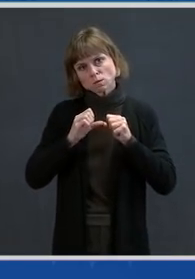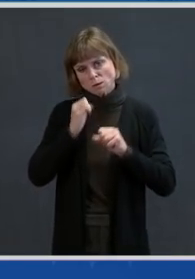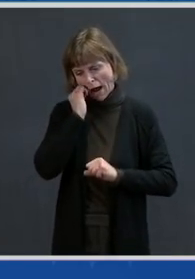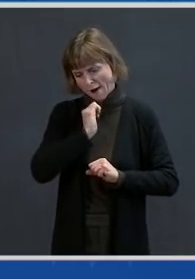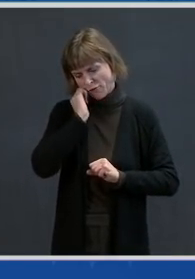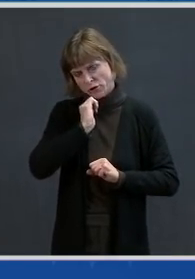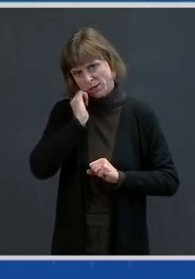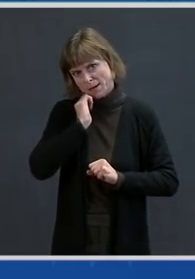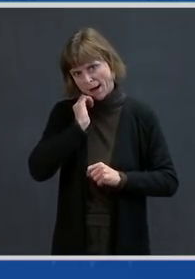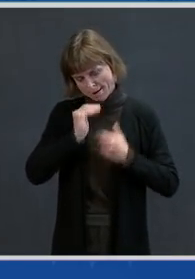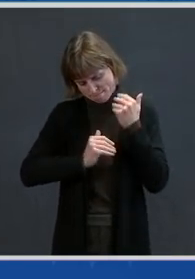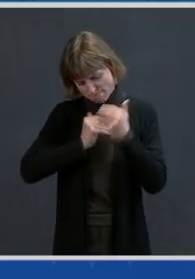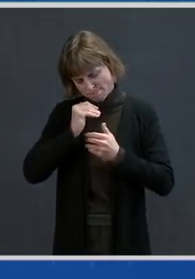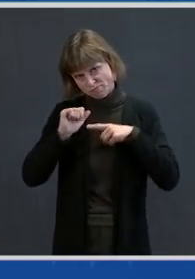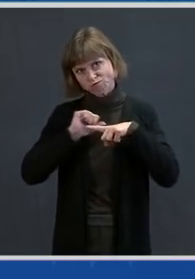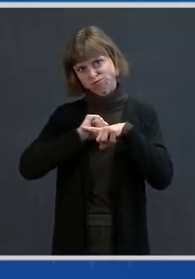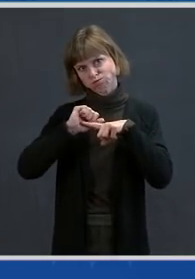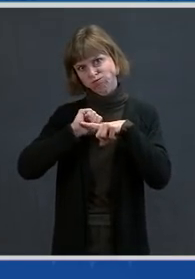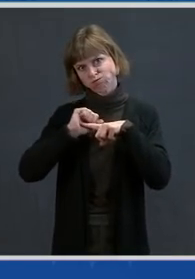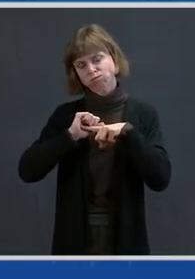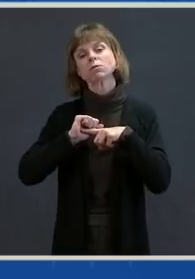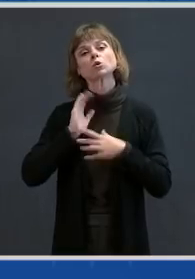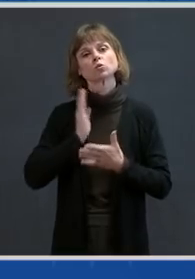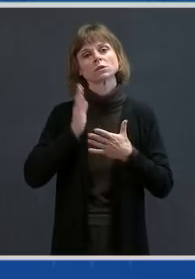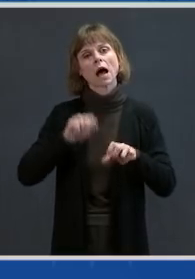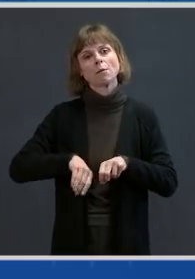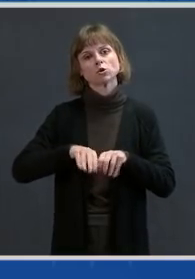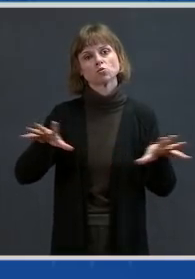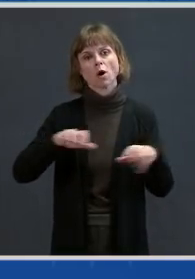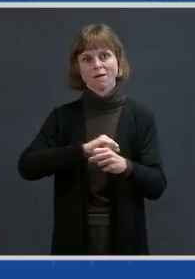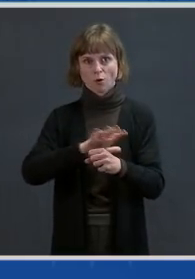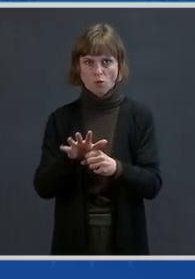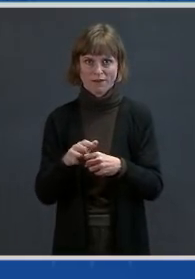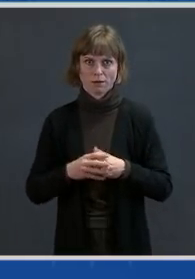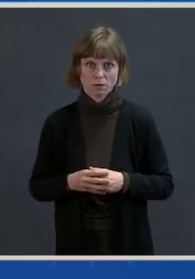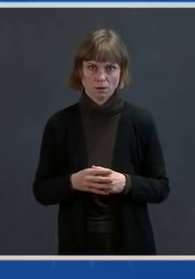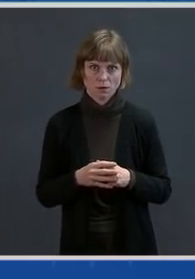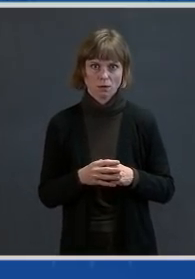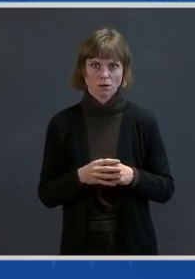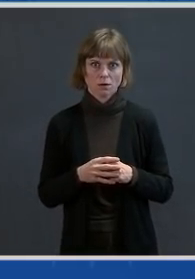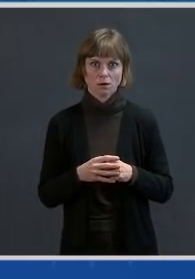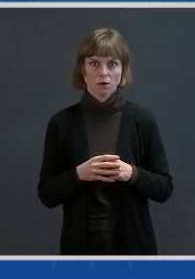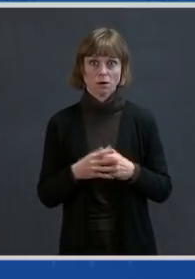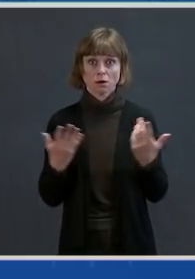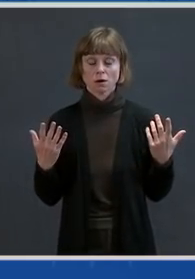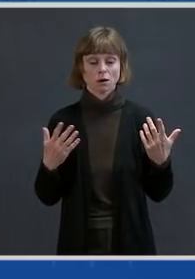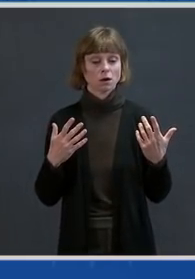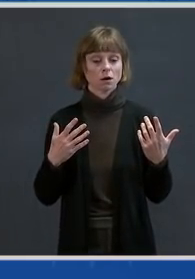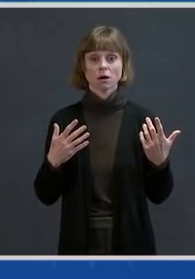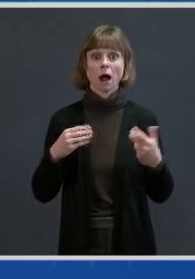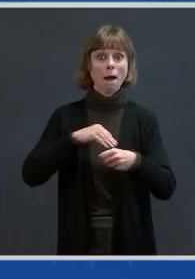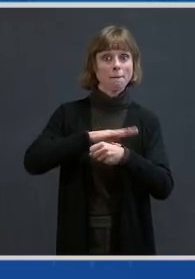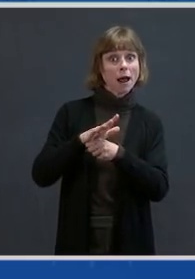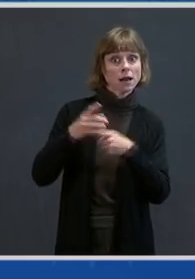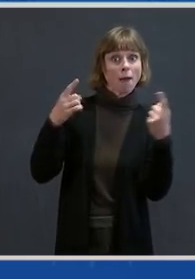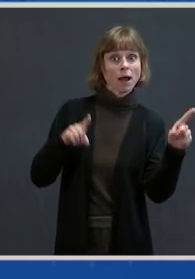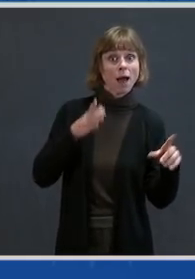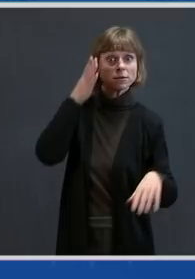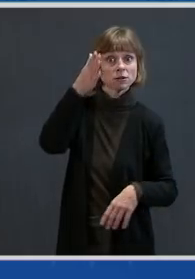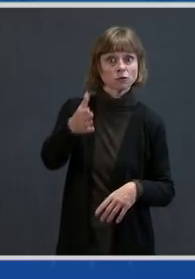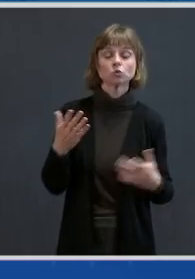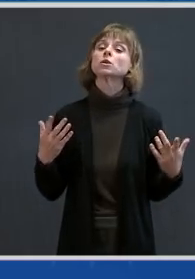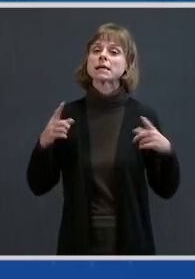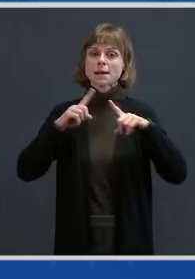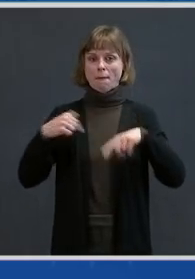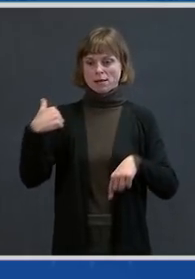we work to stop the spread of COVID-19. Where the pandemic goes from here is dependent on our collective behavior